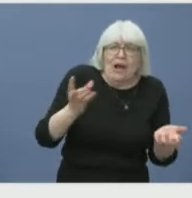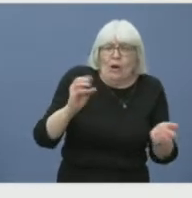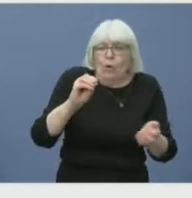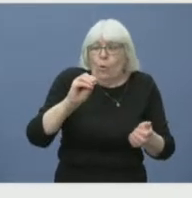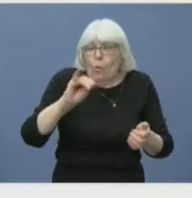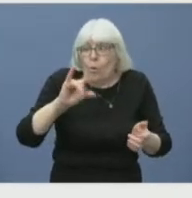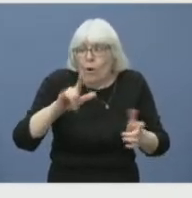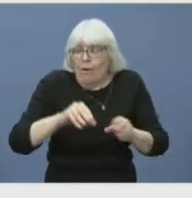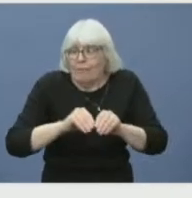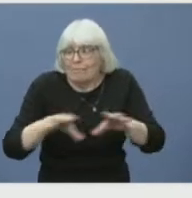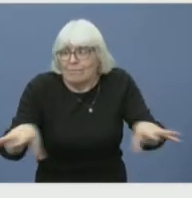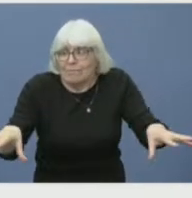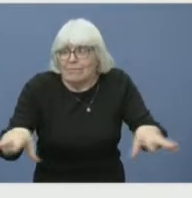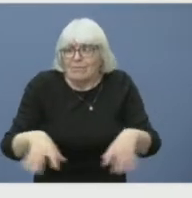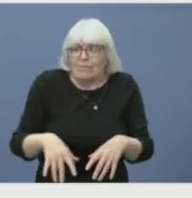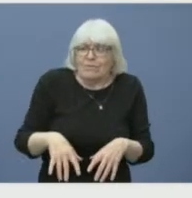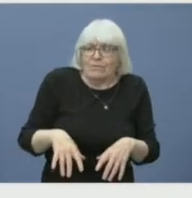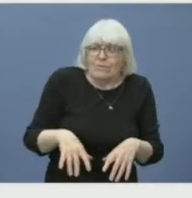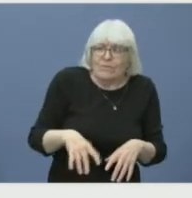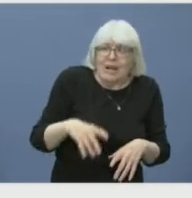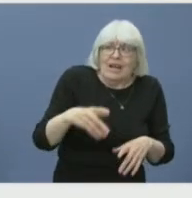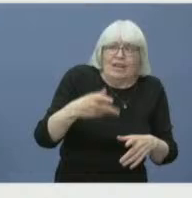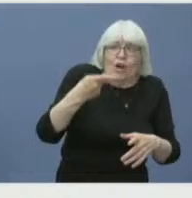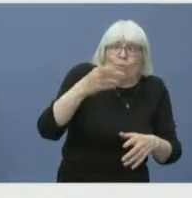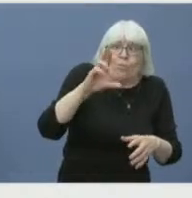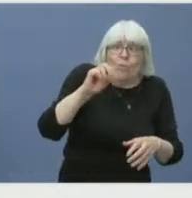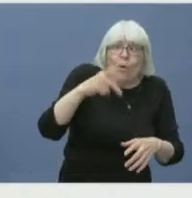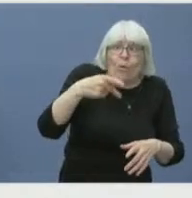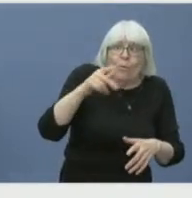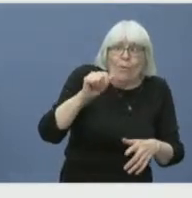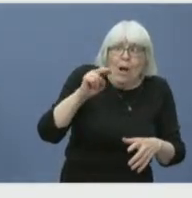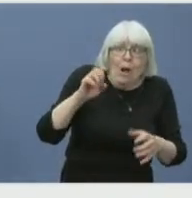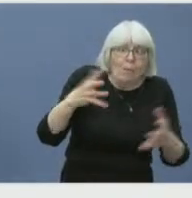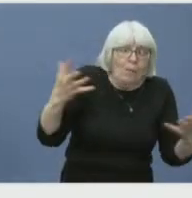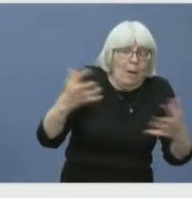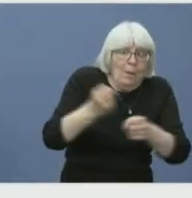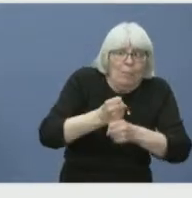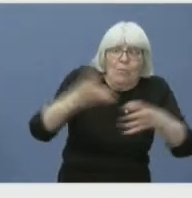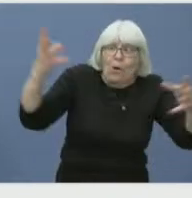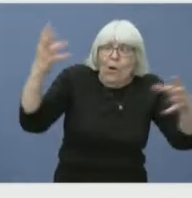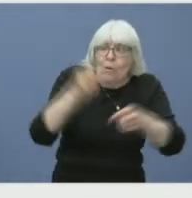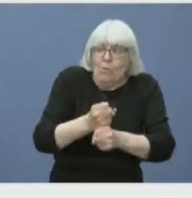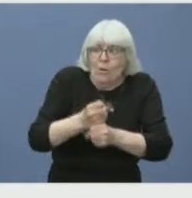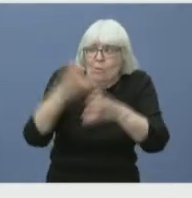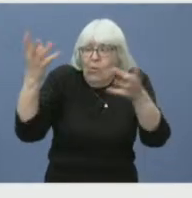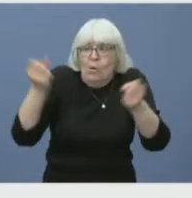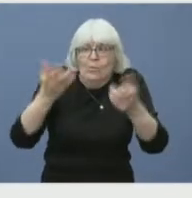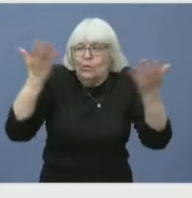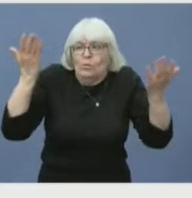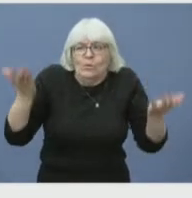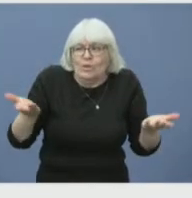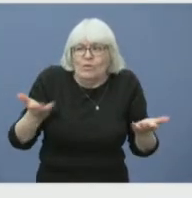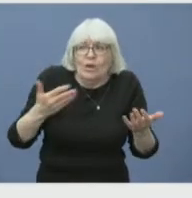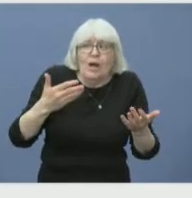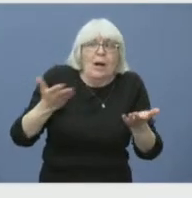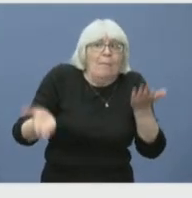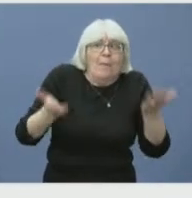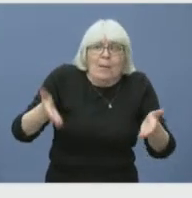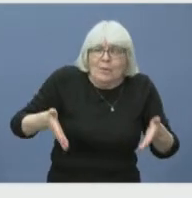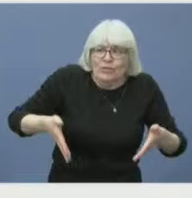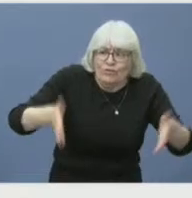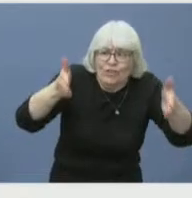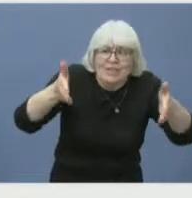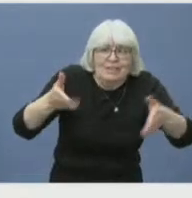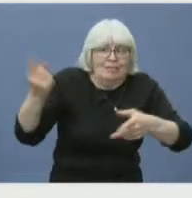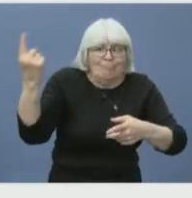we have propane tanks blowing up. As recent as yesterday, obviously streets, you know, maybe not cleared, there are still downed power lines